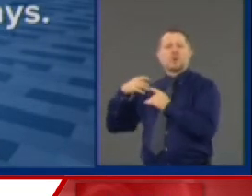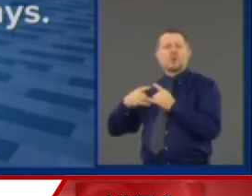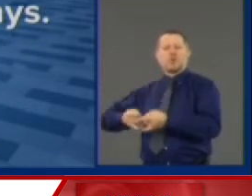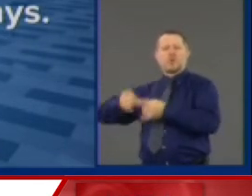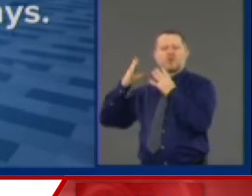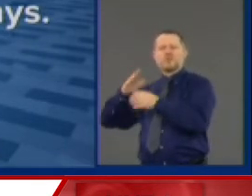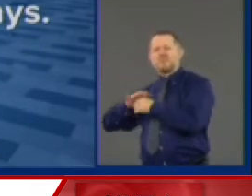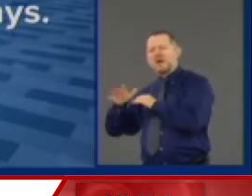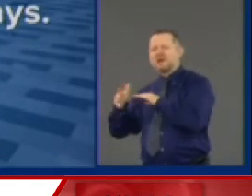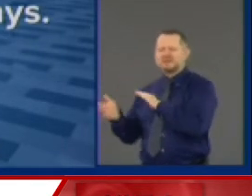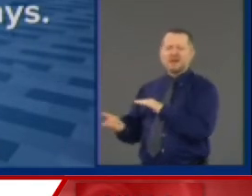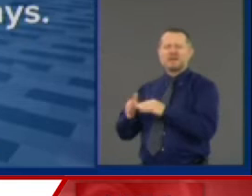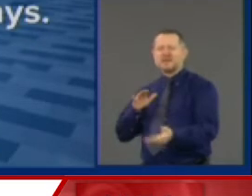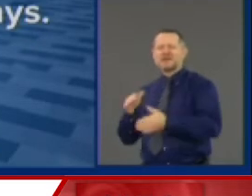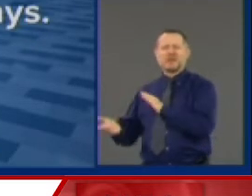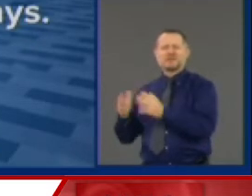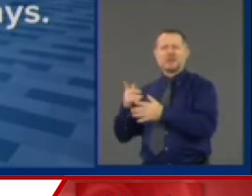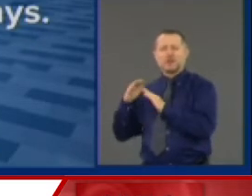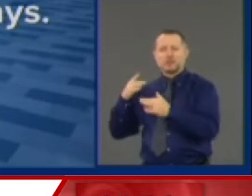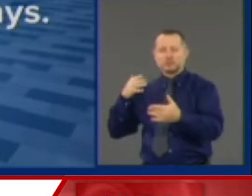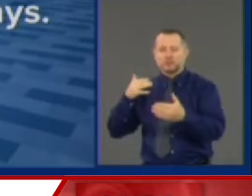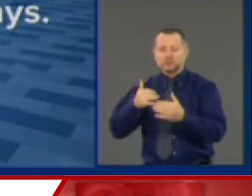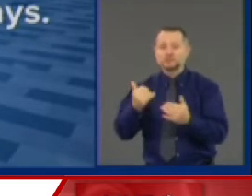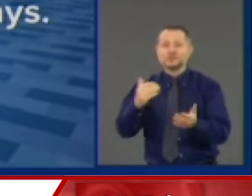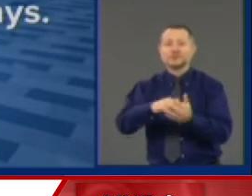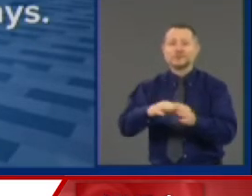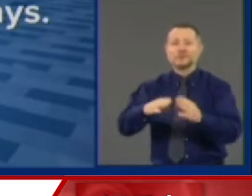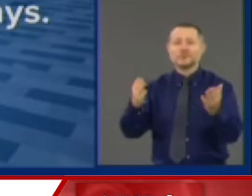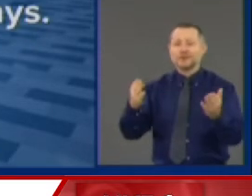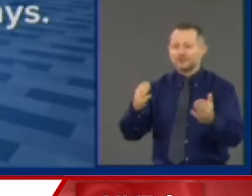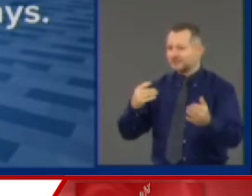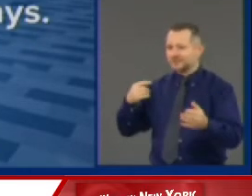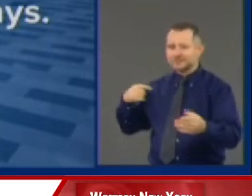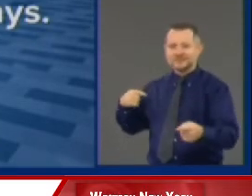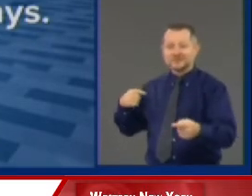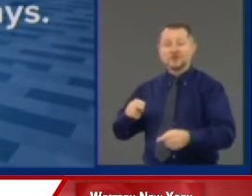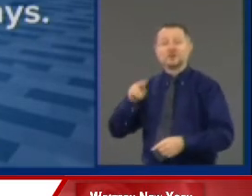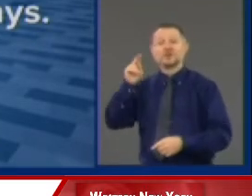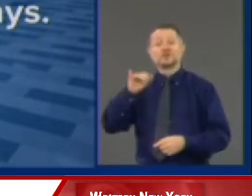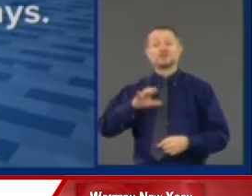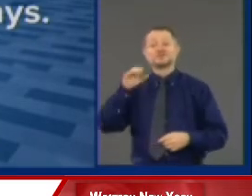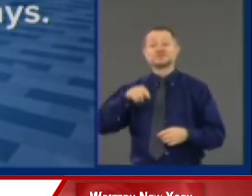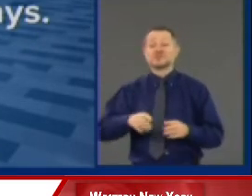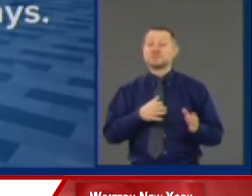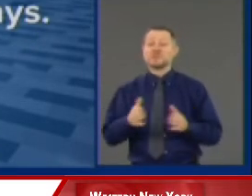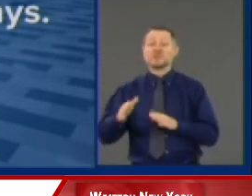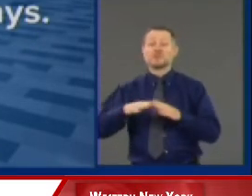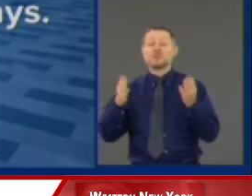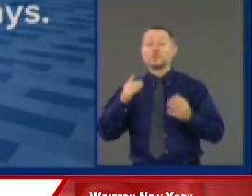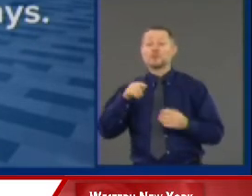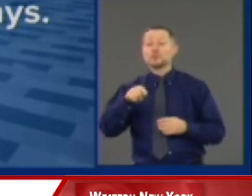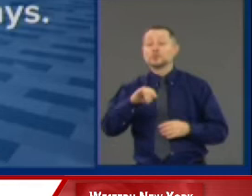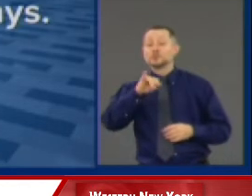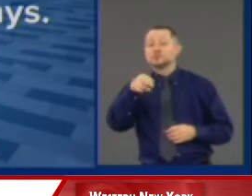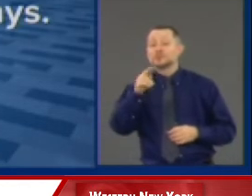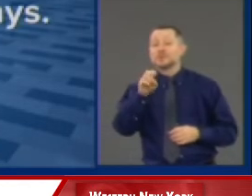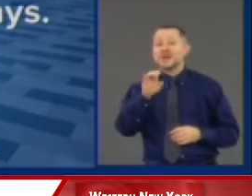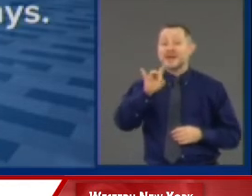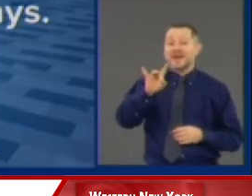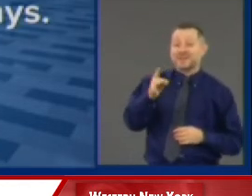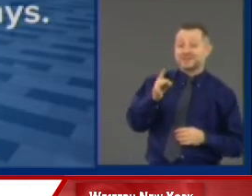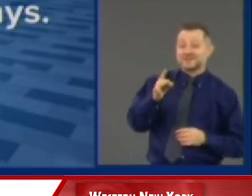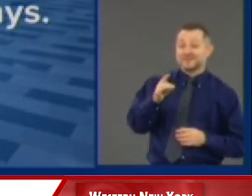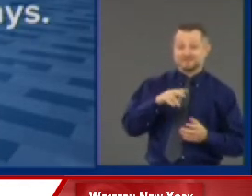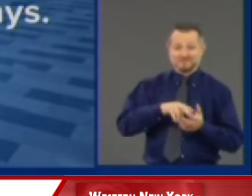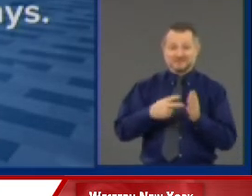where we're planning to reopen June 8th. And that was just 50 days. The whole